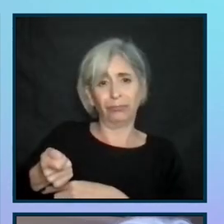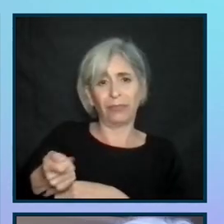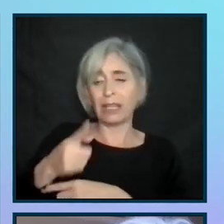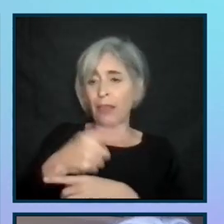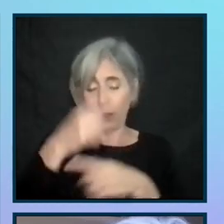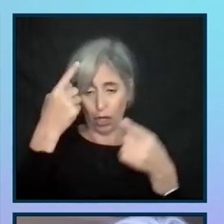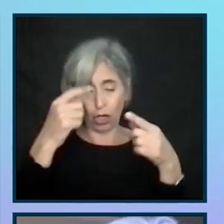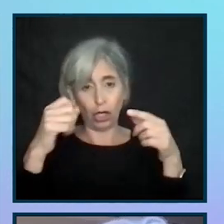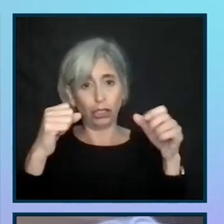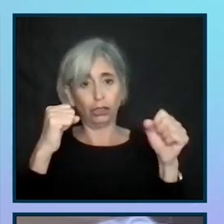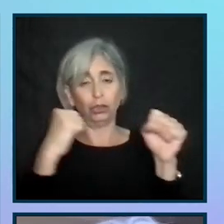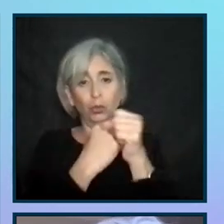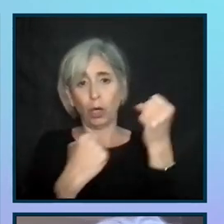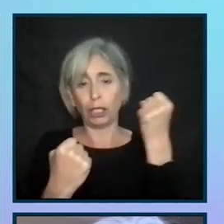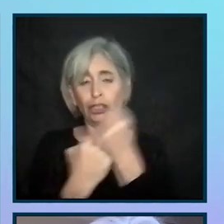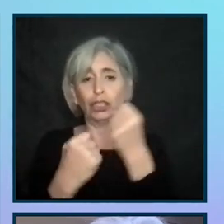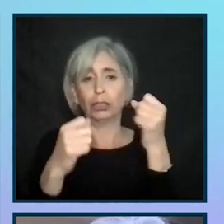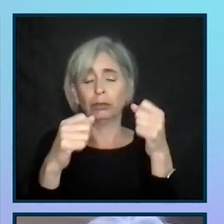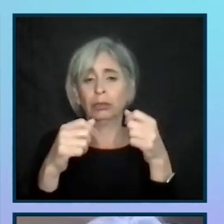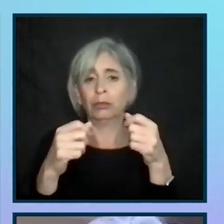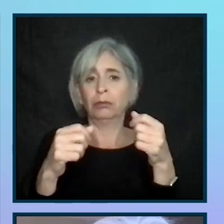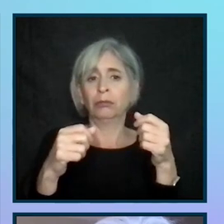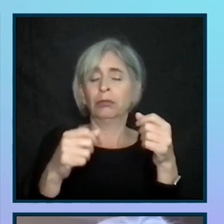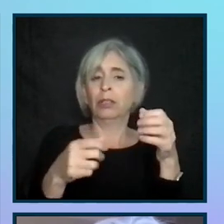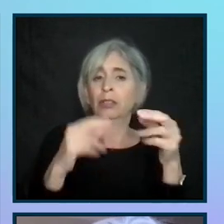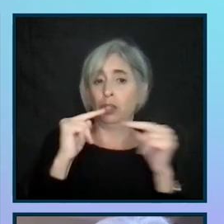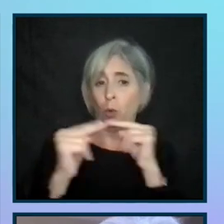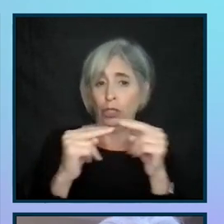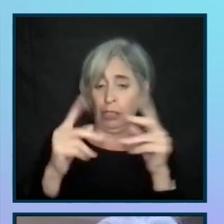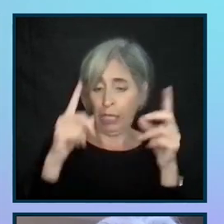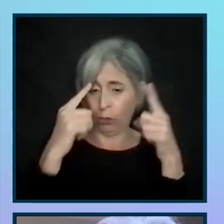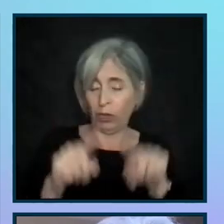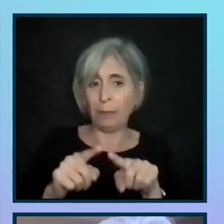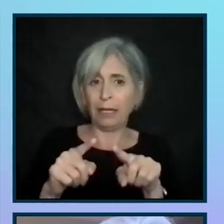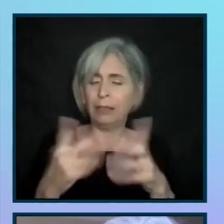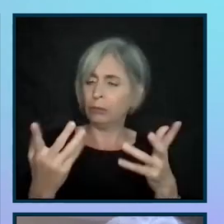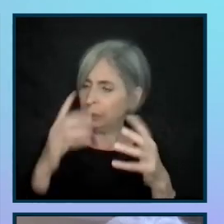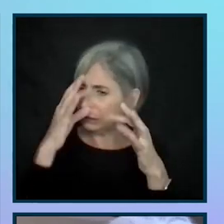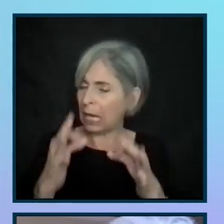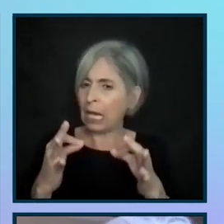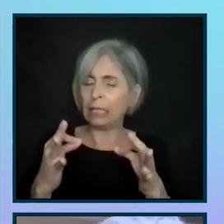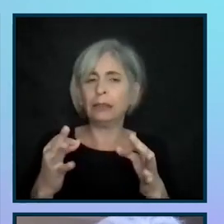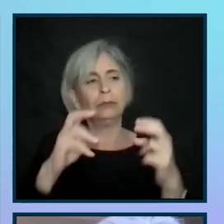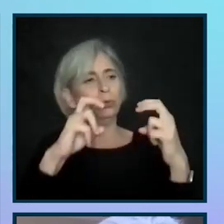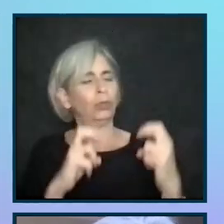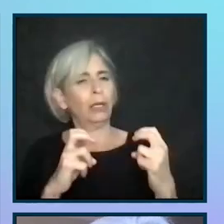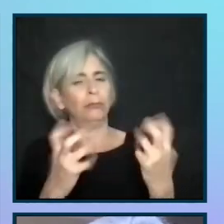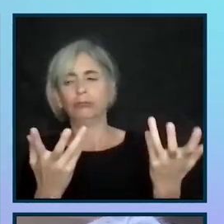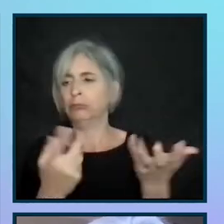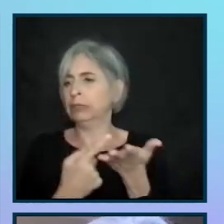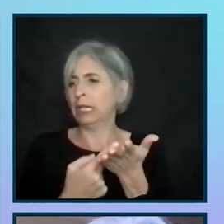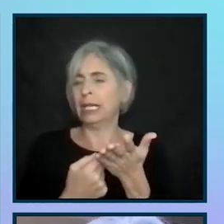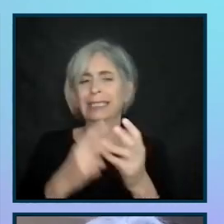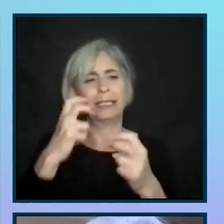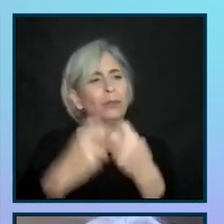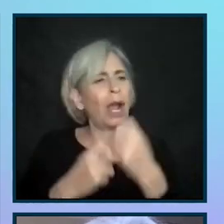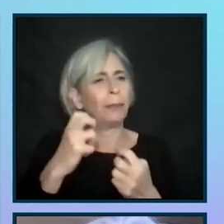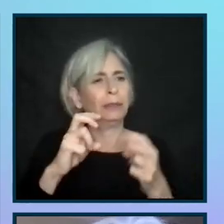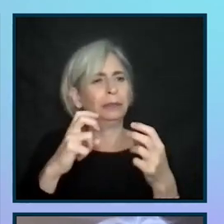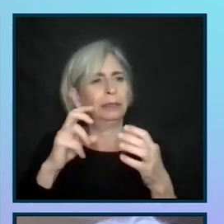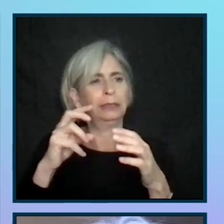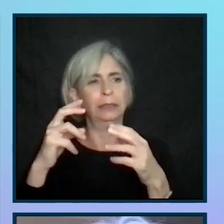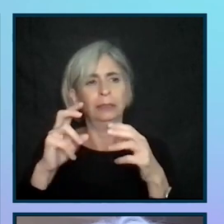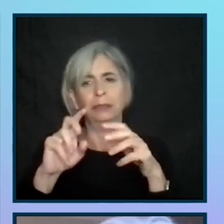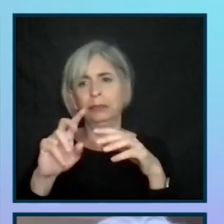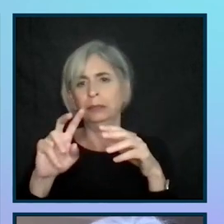agreement is an element where parties sit down at the beginning and figure out what are we going to talk about and what are the issues and, you know, in the legal